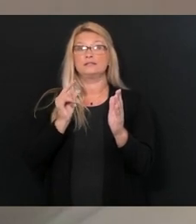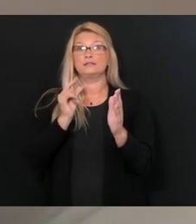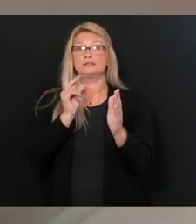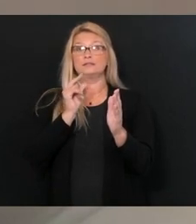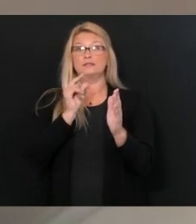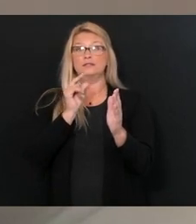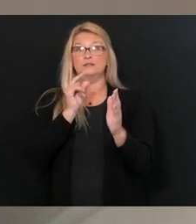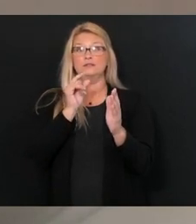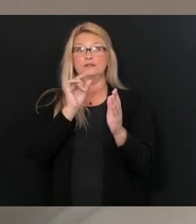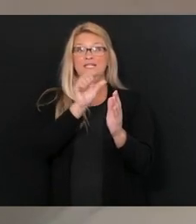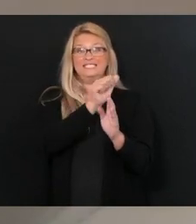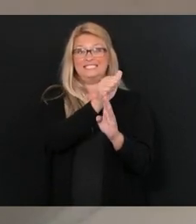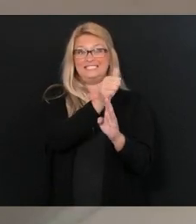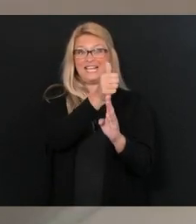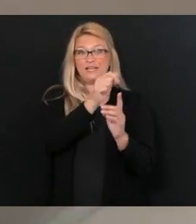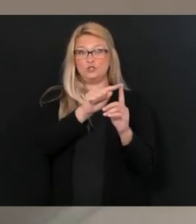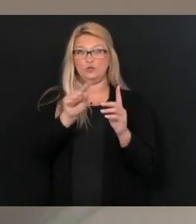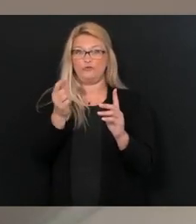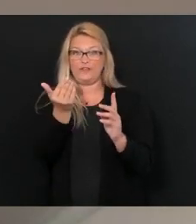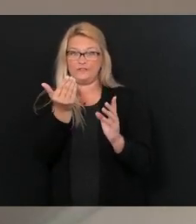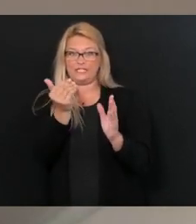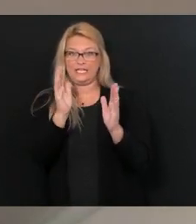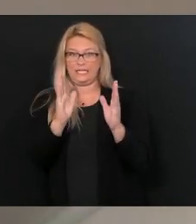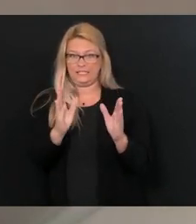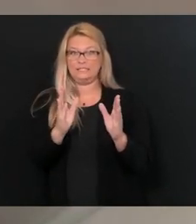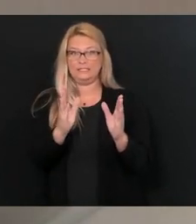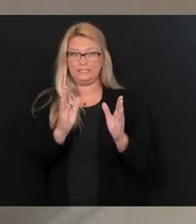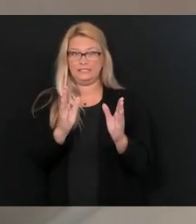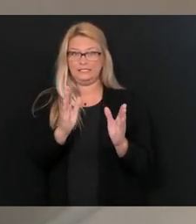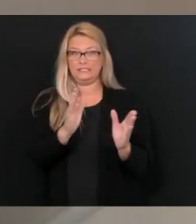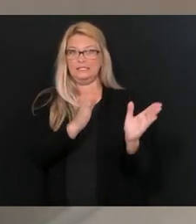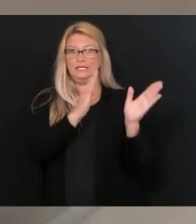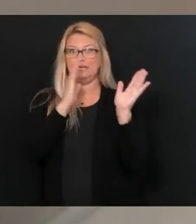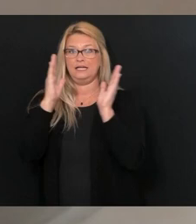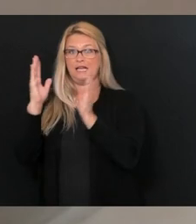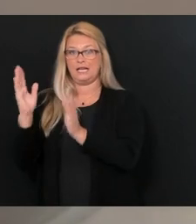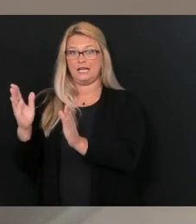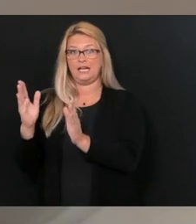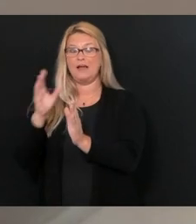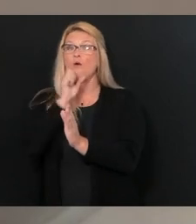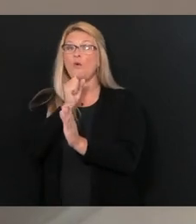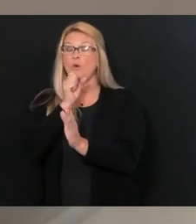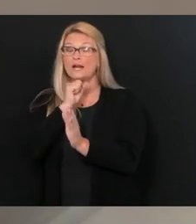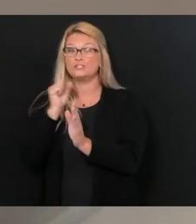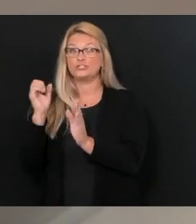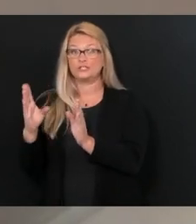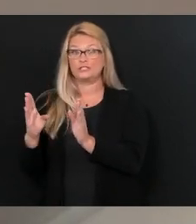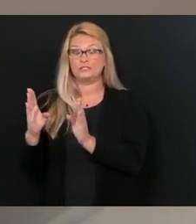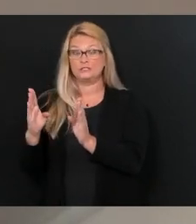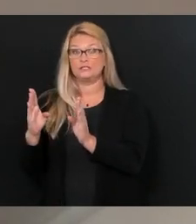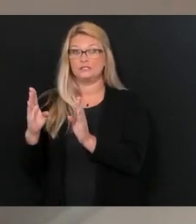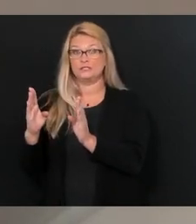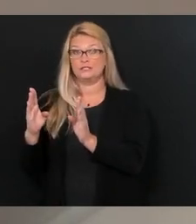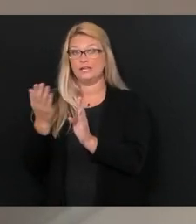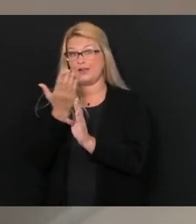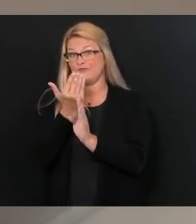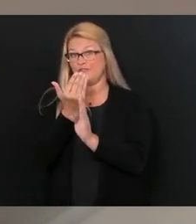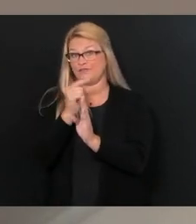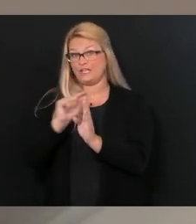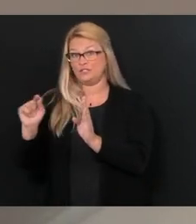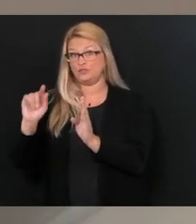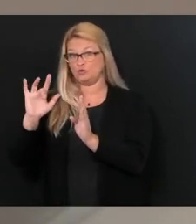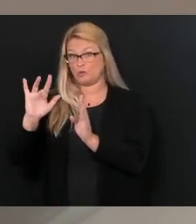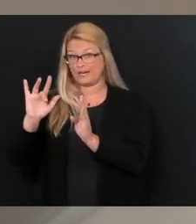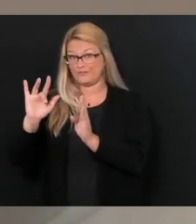a metric of 10 to 15 cases per 100,000 population, the orange color, which was is 15 to